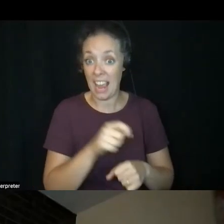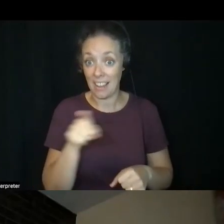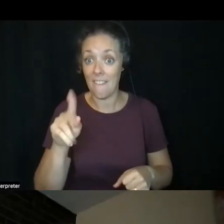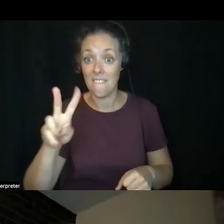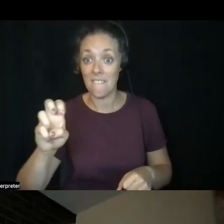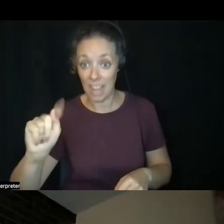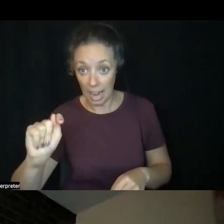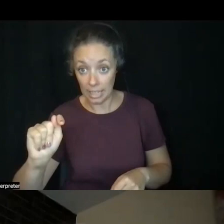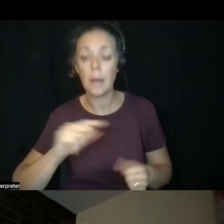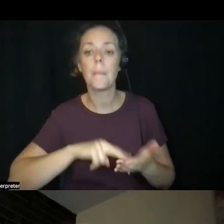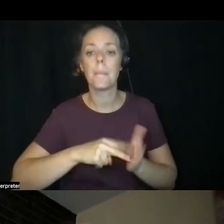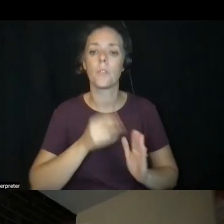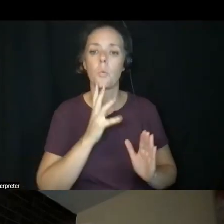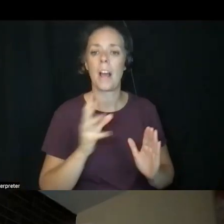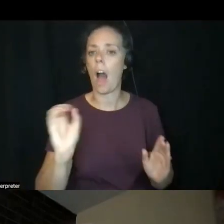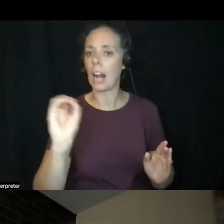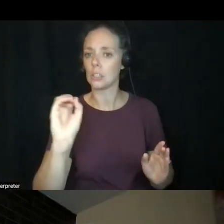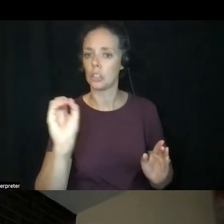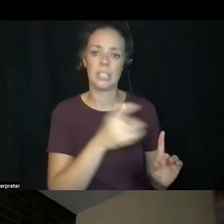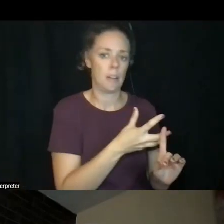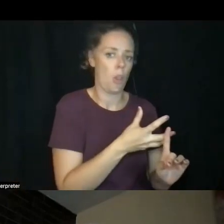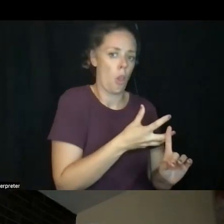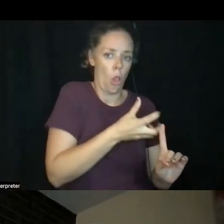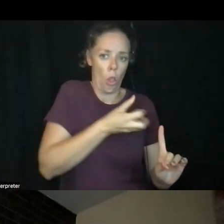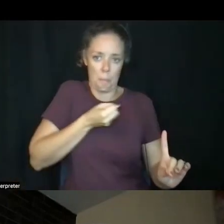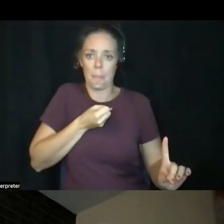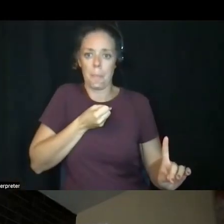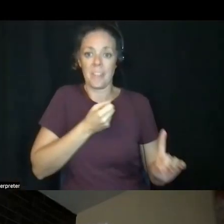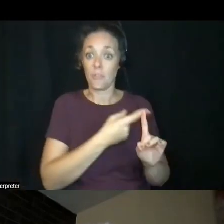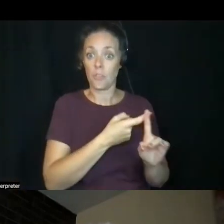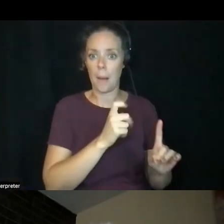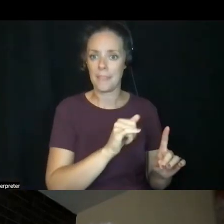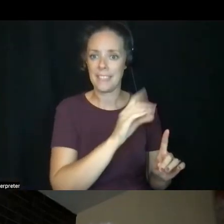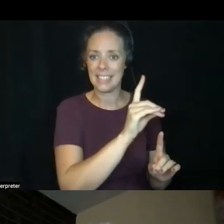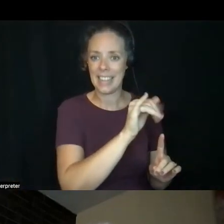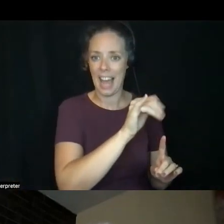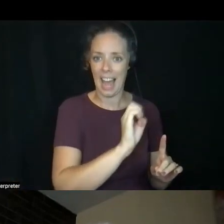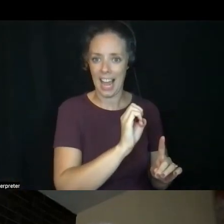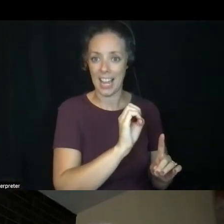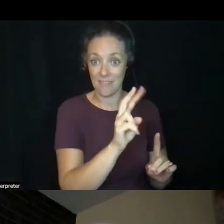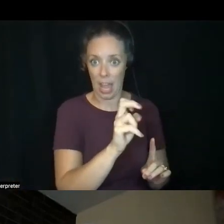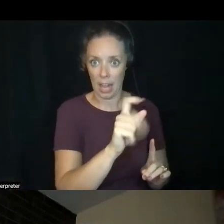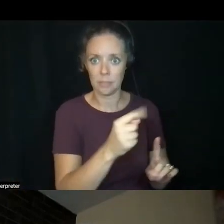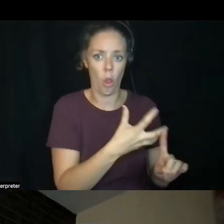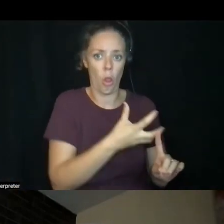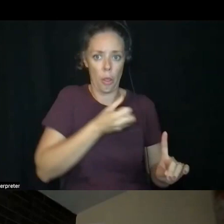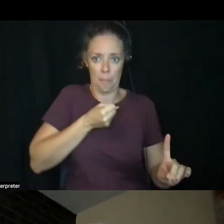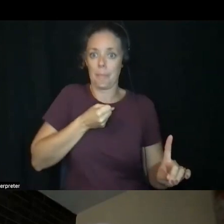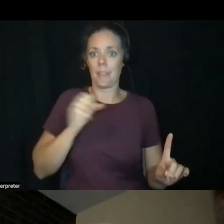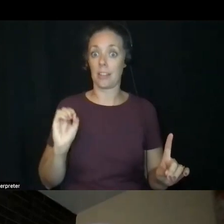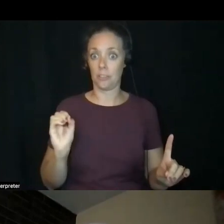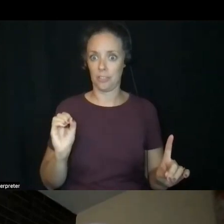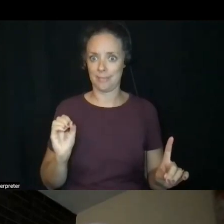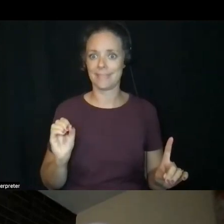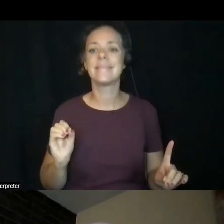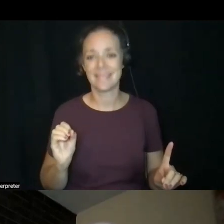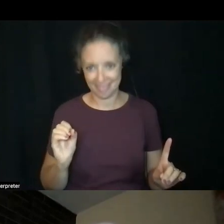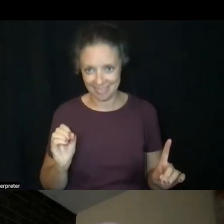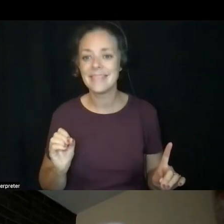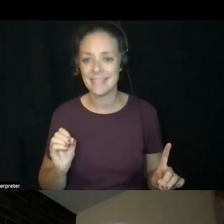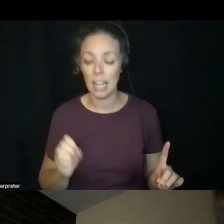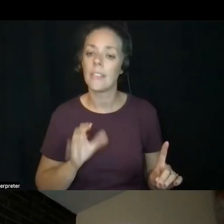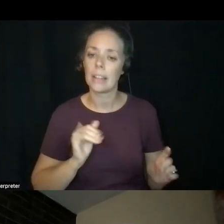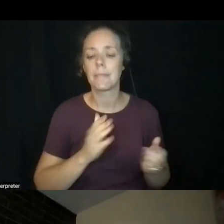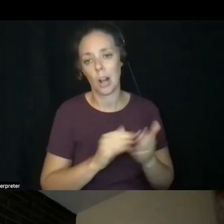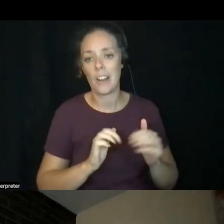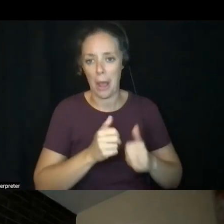oxygen out of the dye vat. And that's part of, of how it all